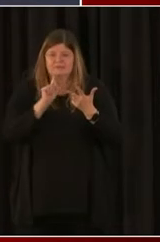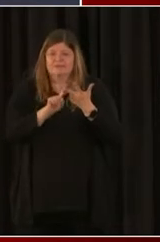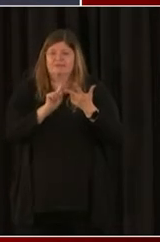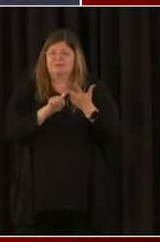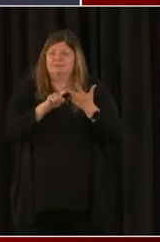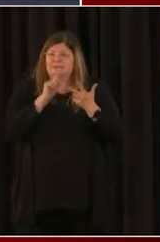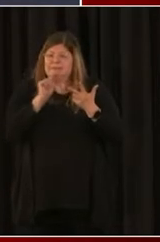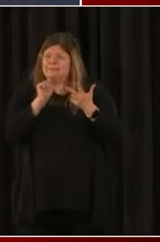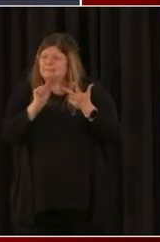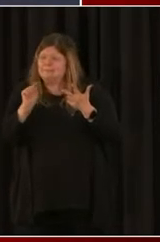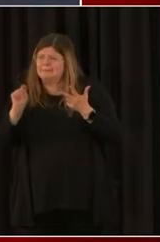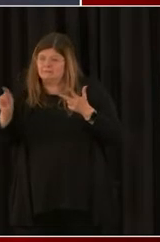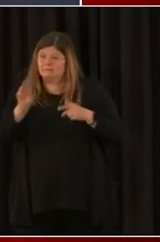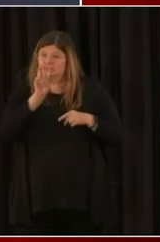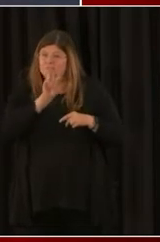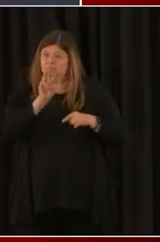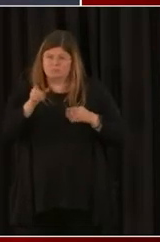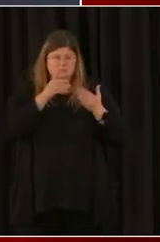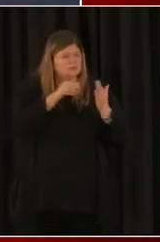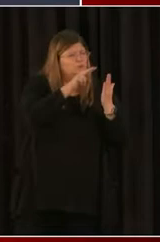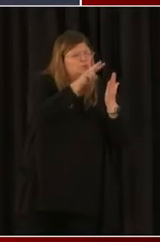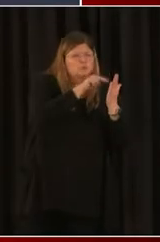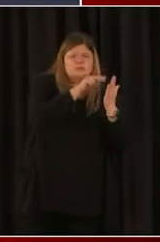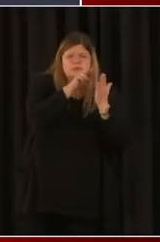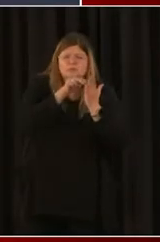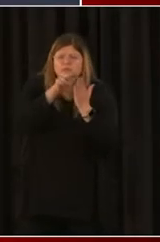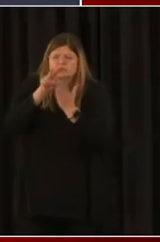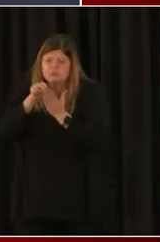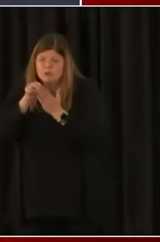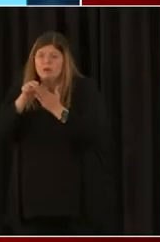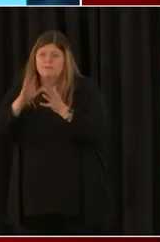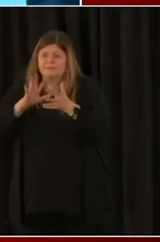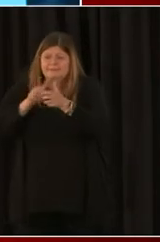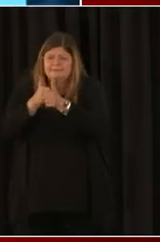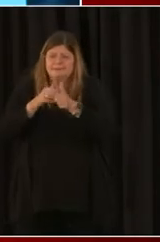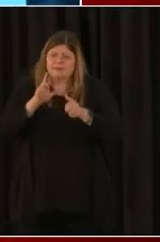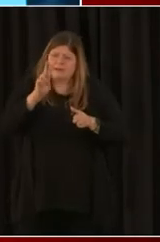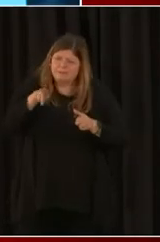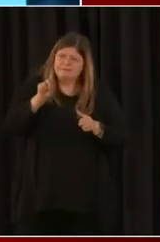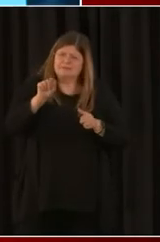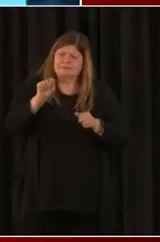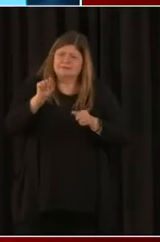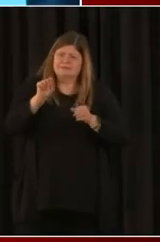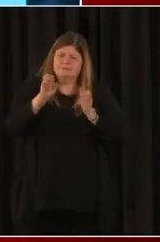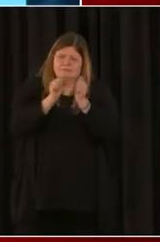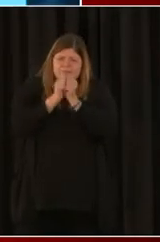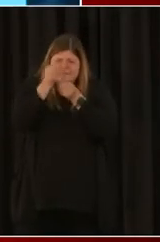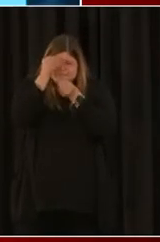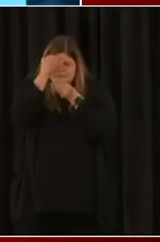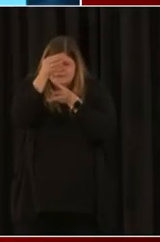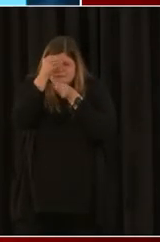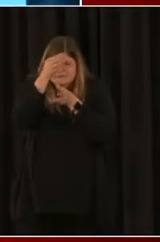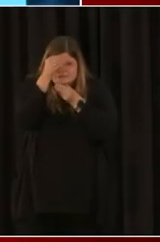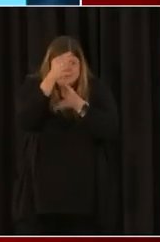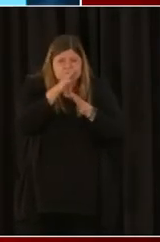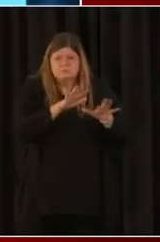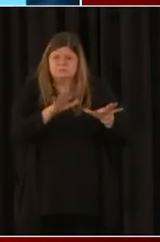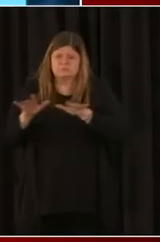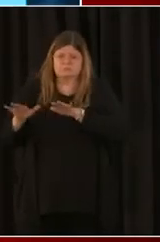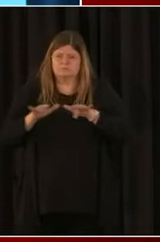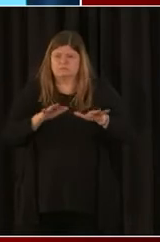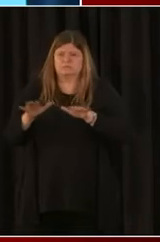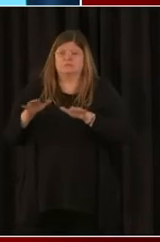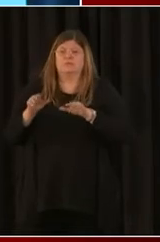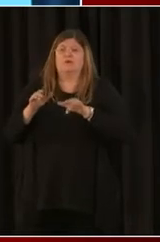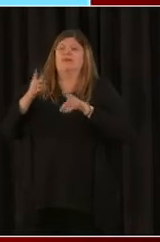information to provide to you all. And we're also preparing correspondence to send out to our borrowers. So we are getting ready to help